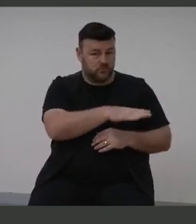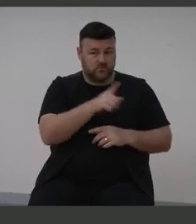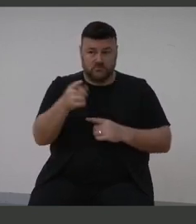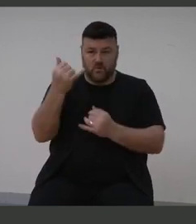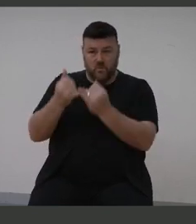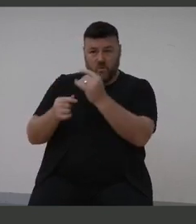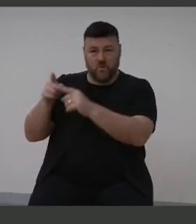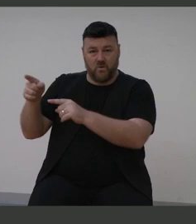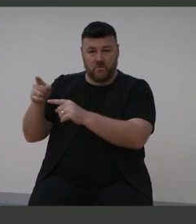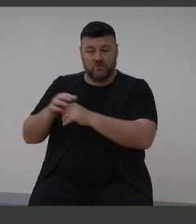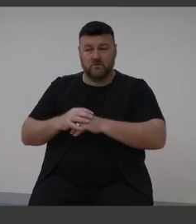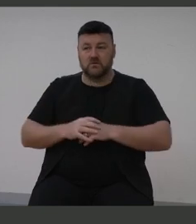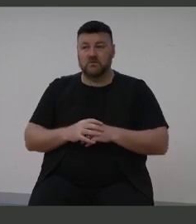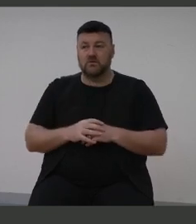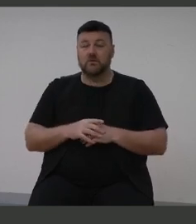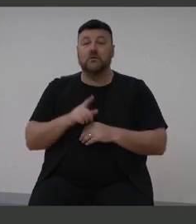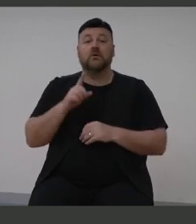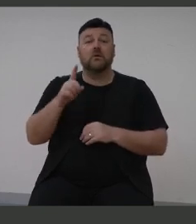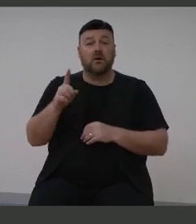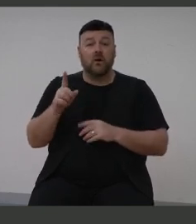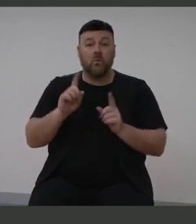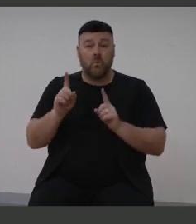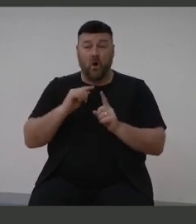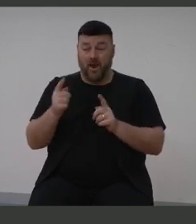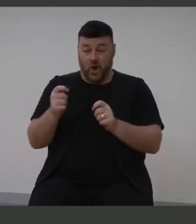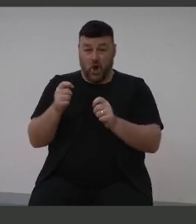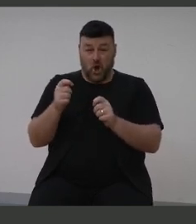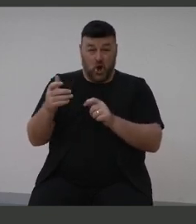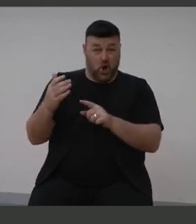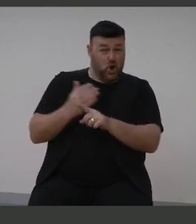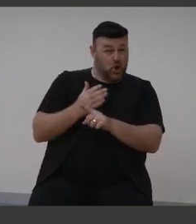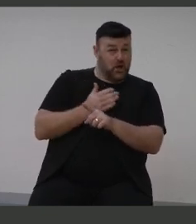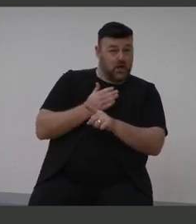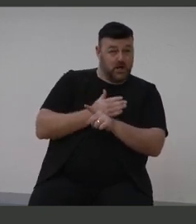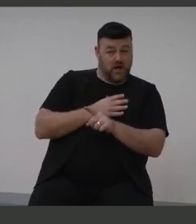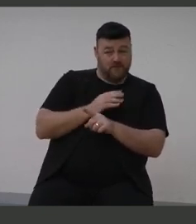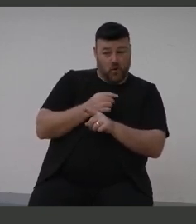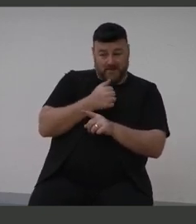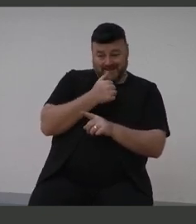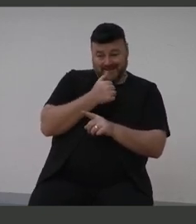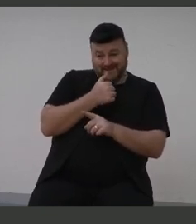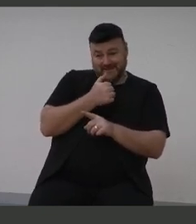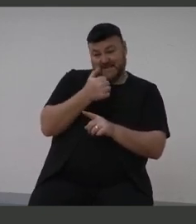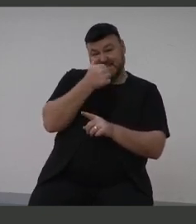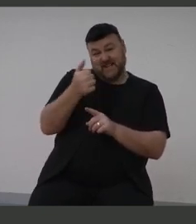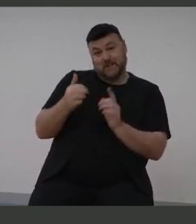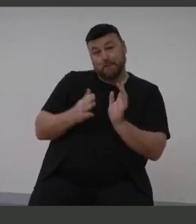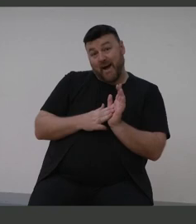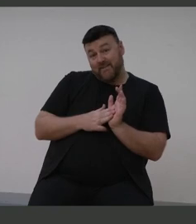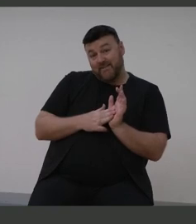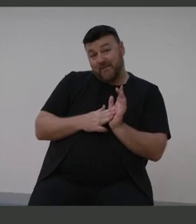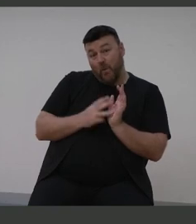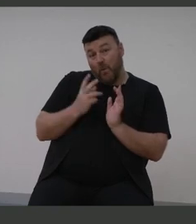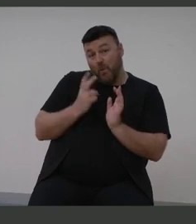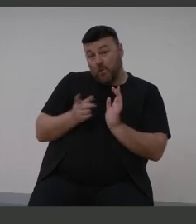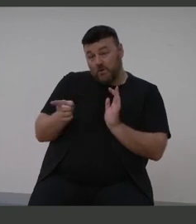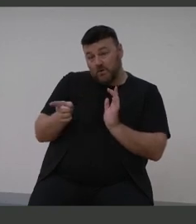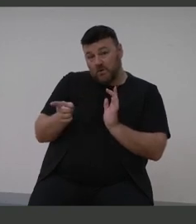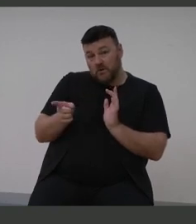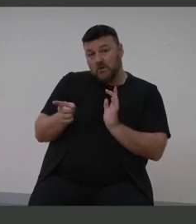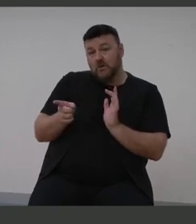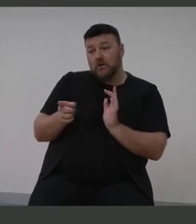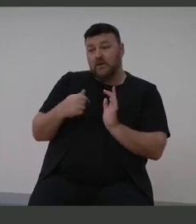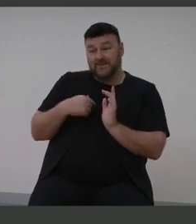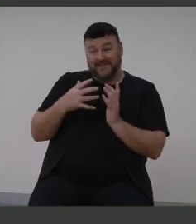crucially, it occurs earlier and in fact it can occur from six months of age. Even for those